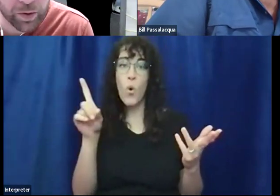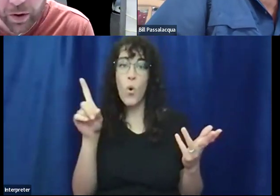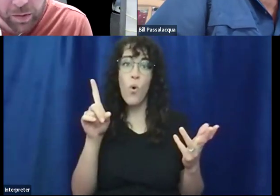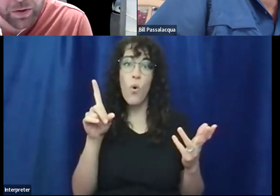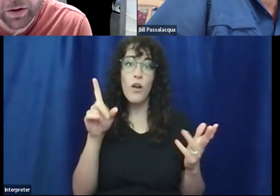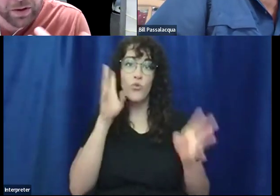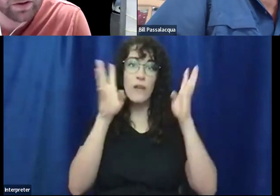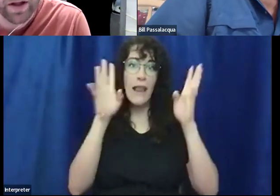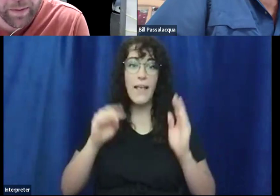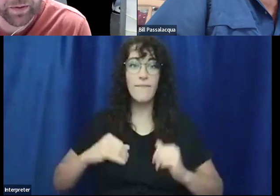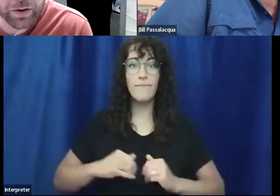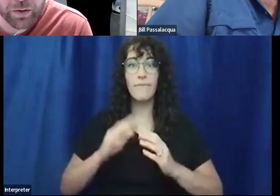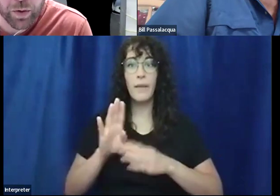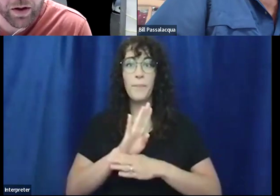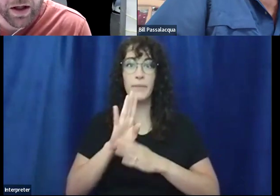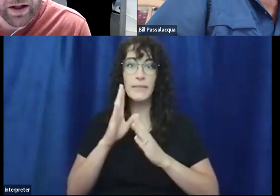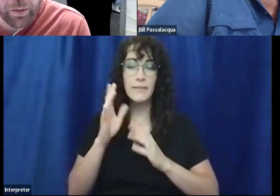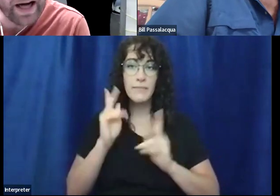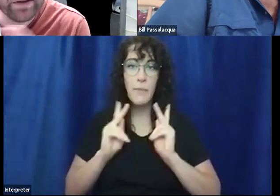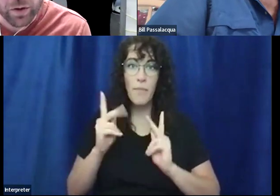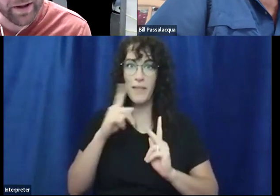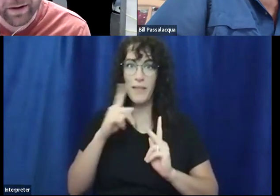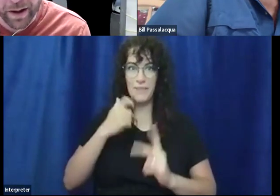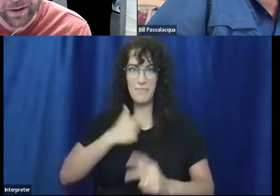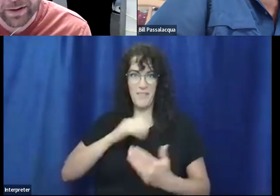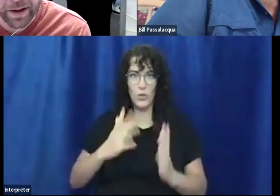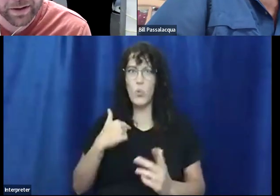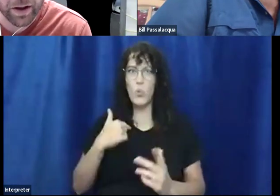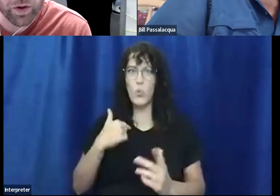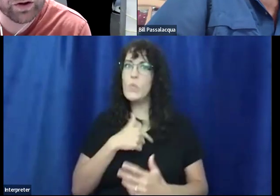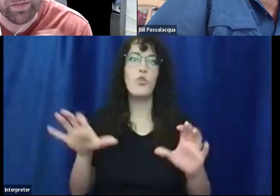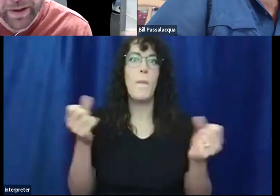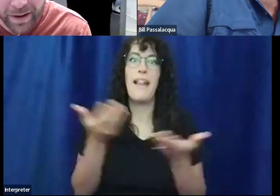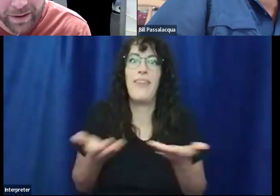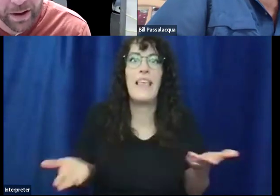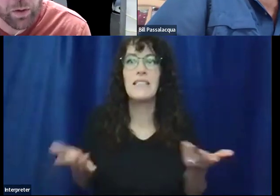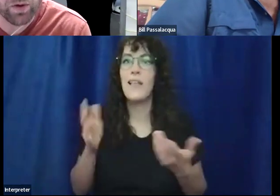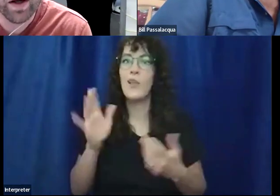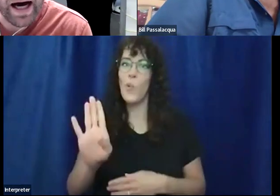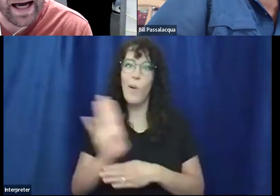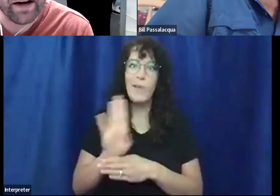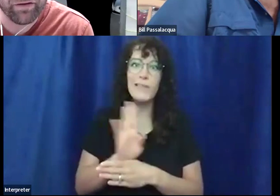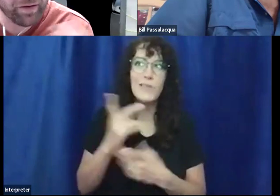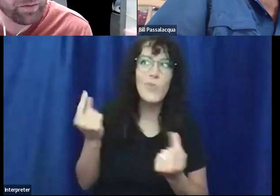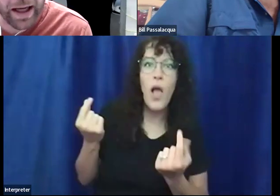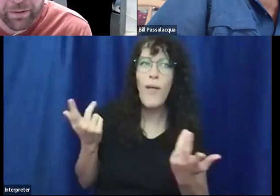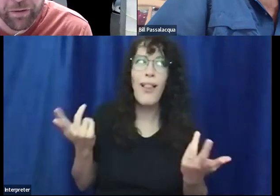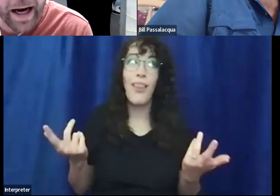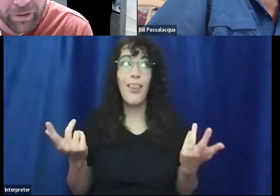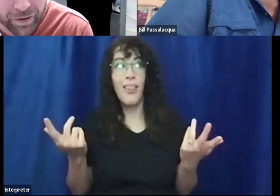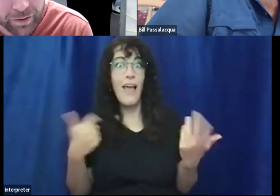creative entrepreneurs and musicians, cause I'm a musician as well. Like we have to do many things. Like, it's like, what's your business? It's like, well, I have